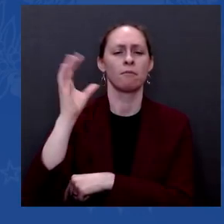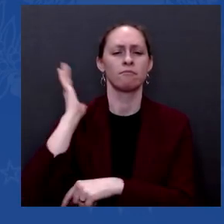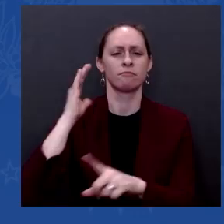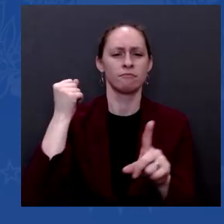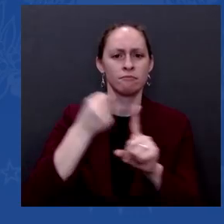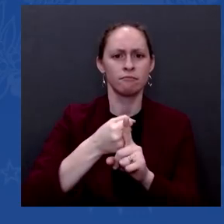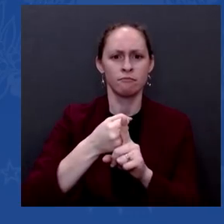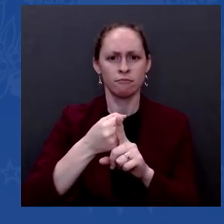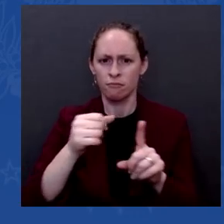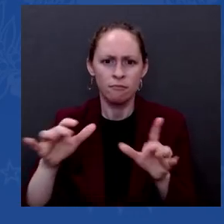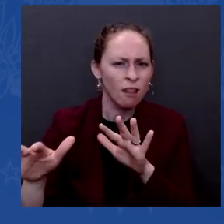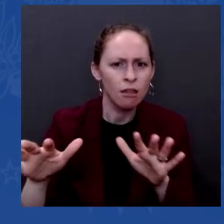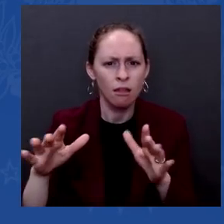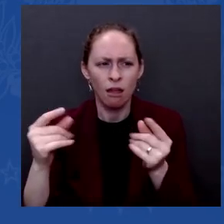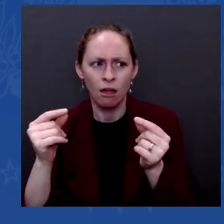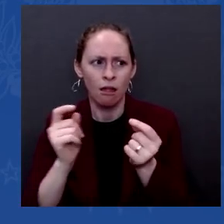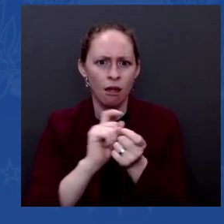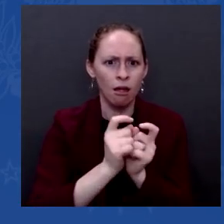anything else. I mean,